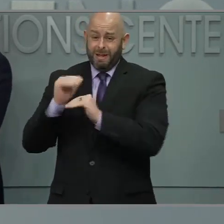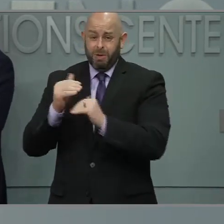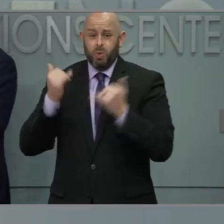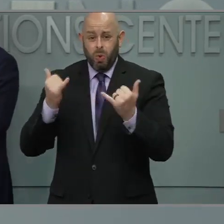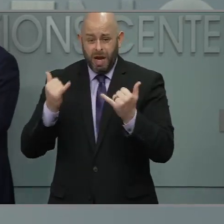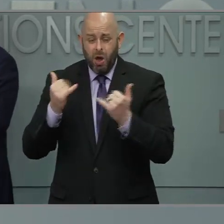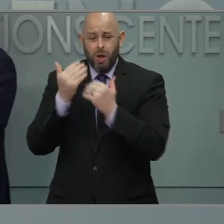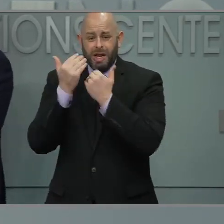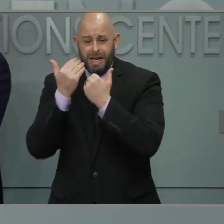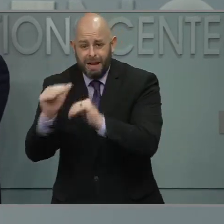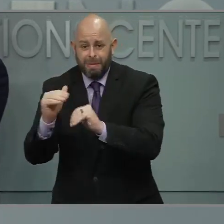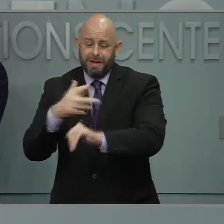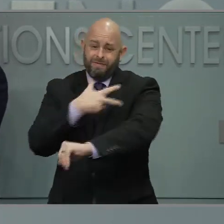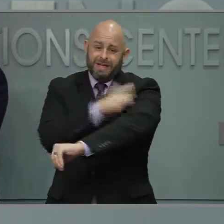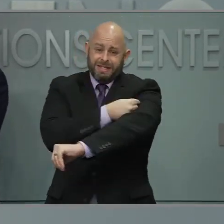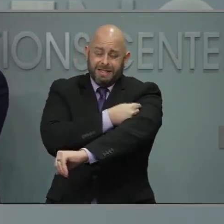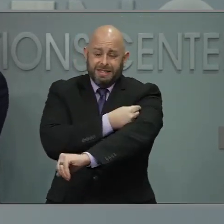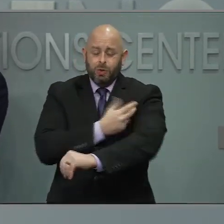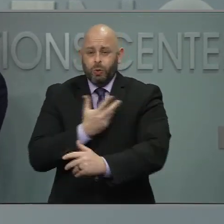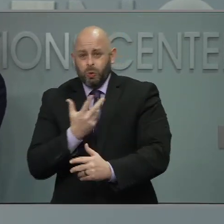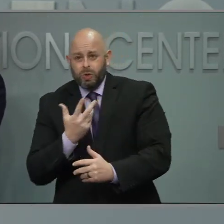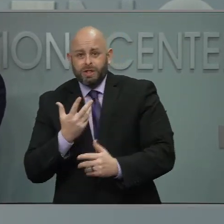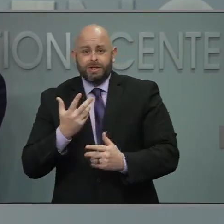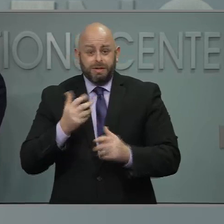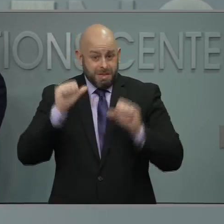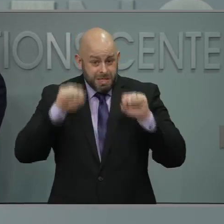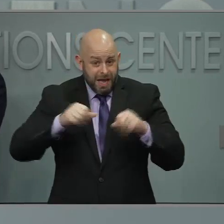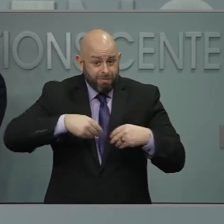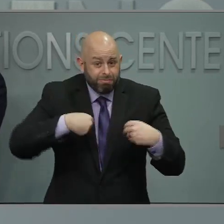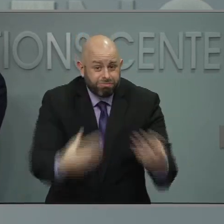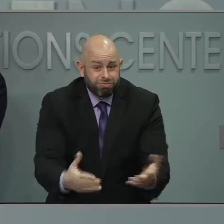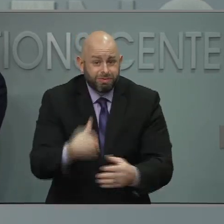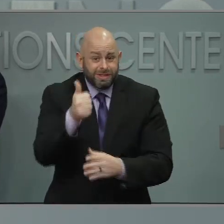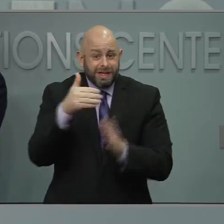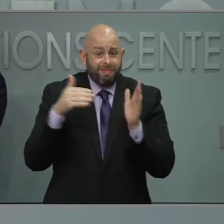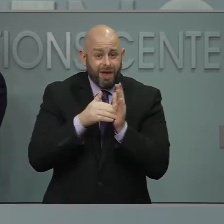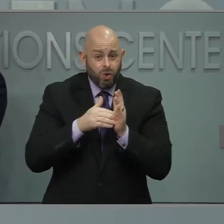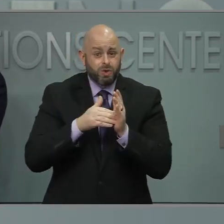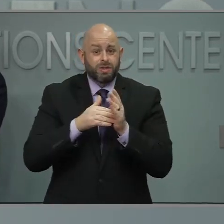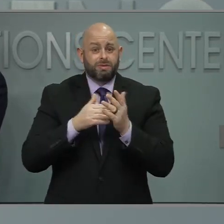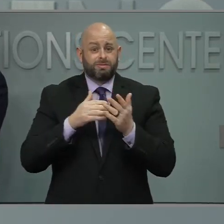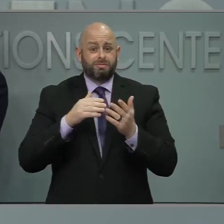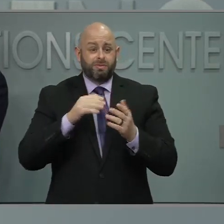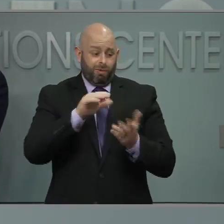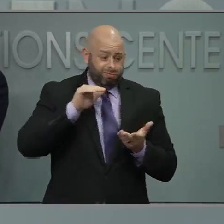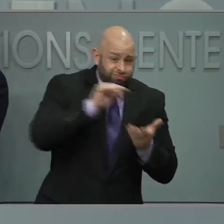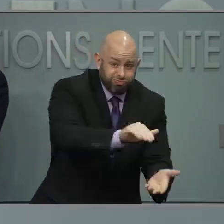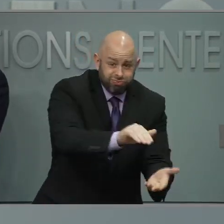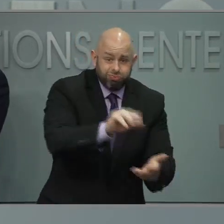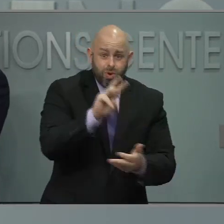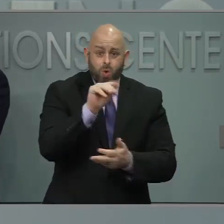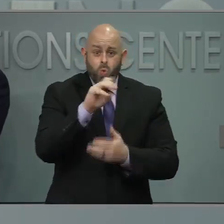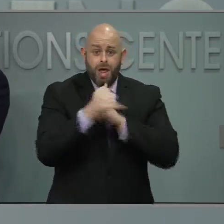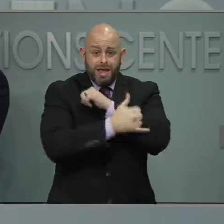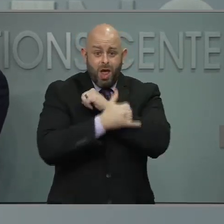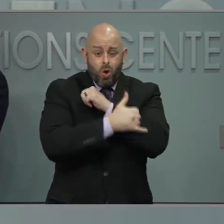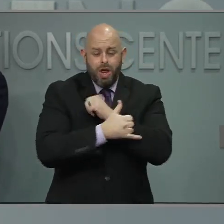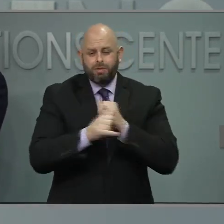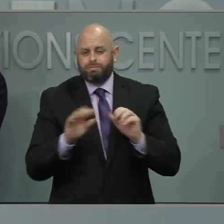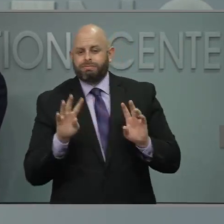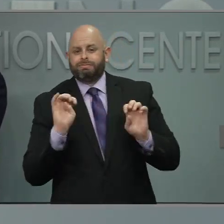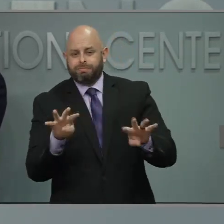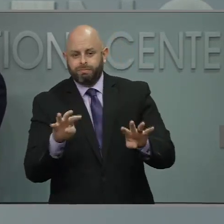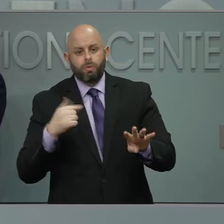of supply of vaccine that I keep talking about here. We do want to make sure that we are supporting vaccine events across